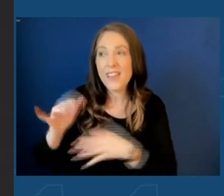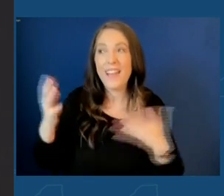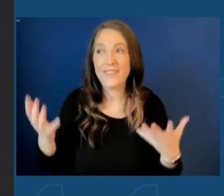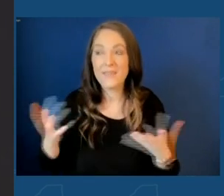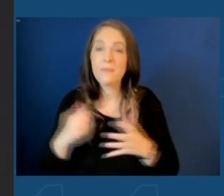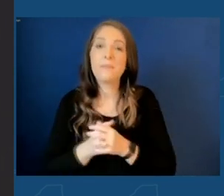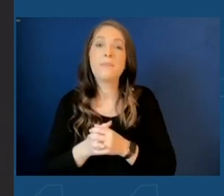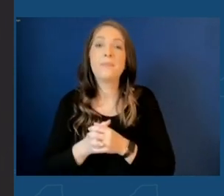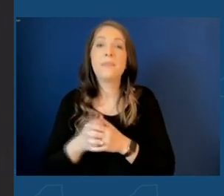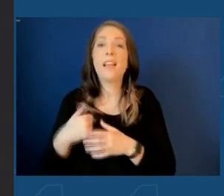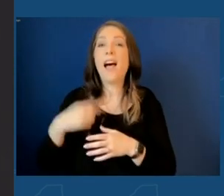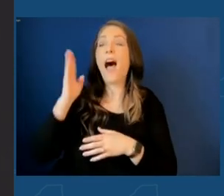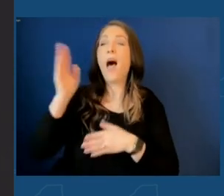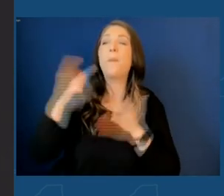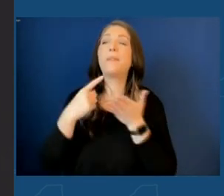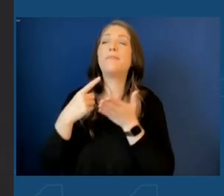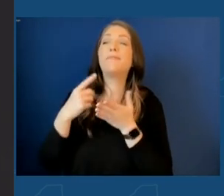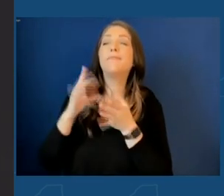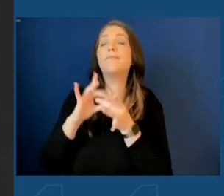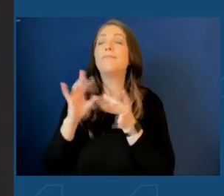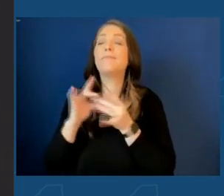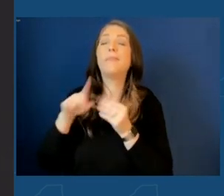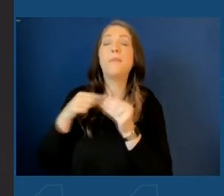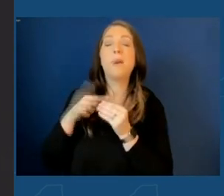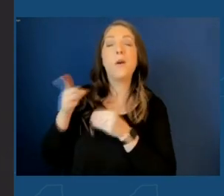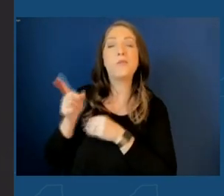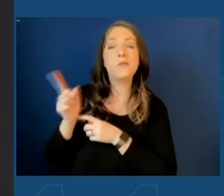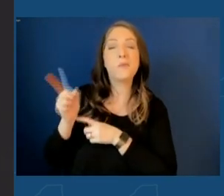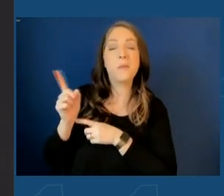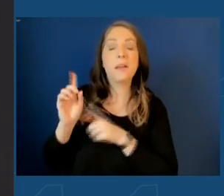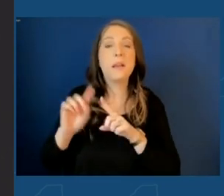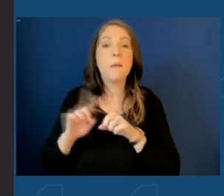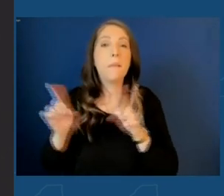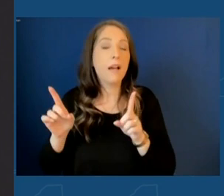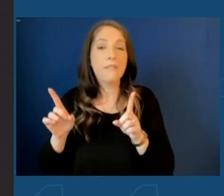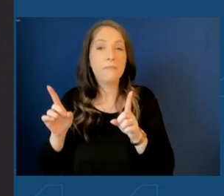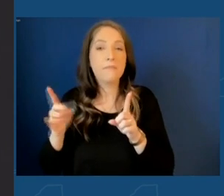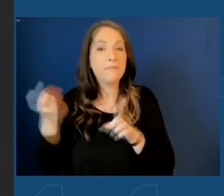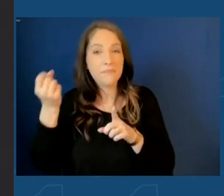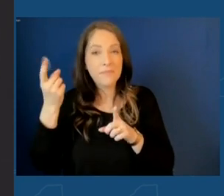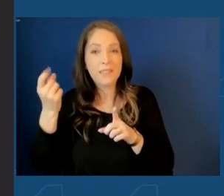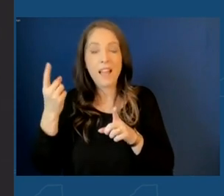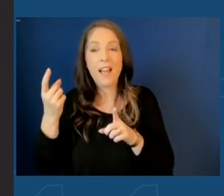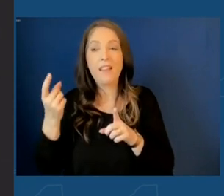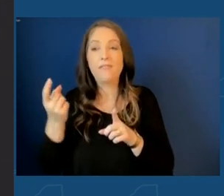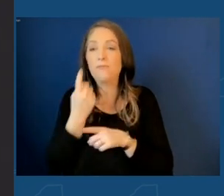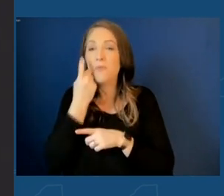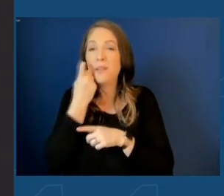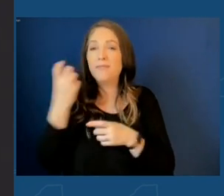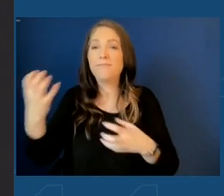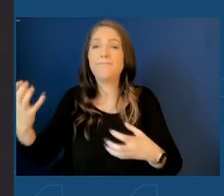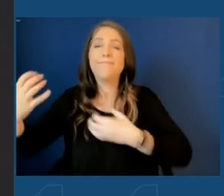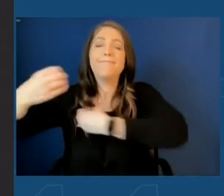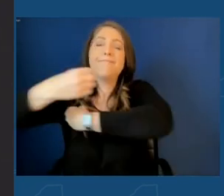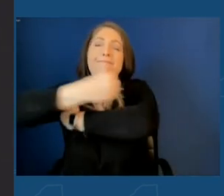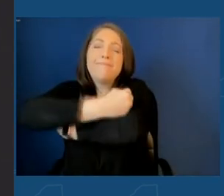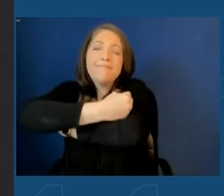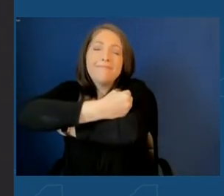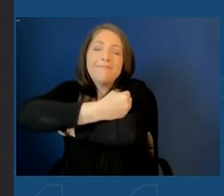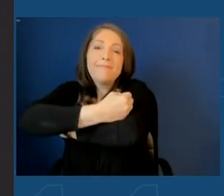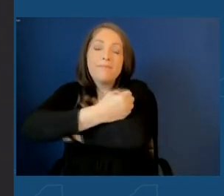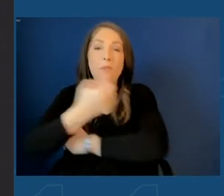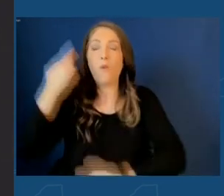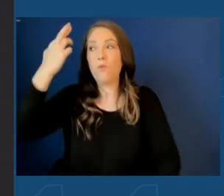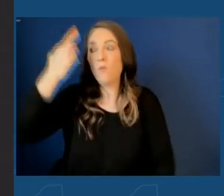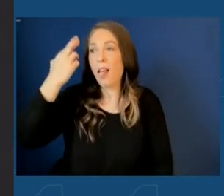I'll talk about you in a second, but when we had a chance to just literally just hug each other tightly when we saw each other, we realized that